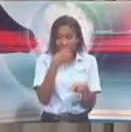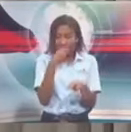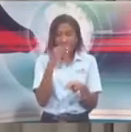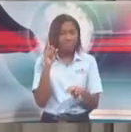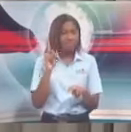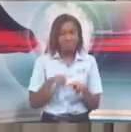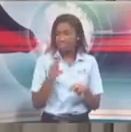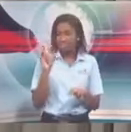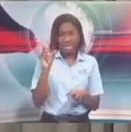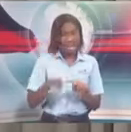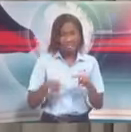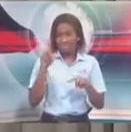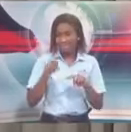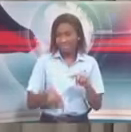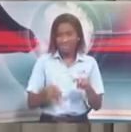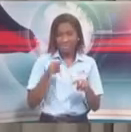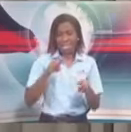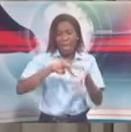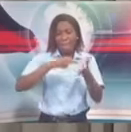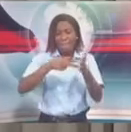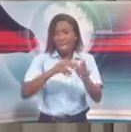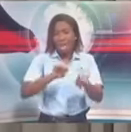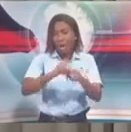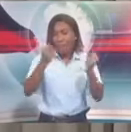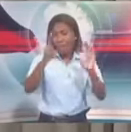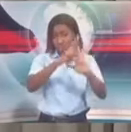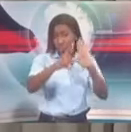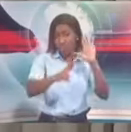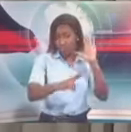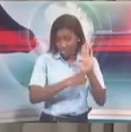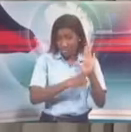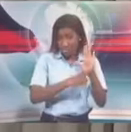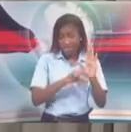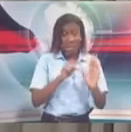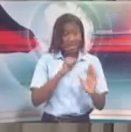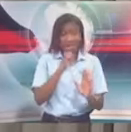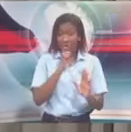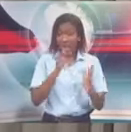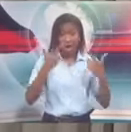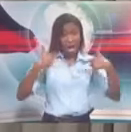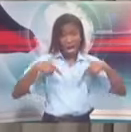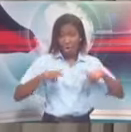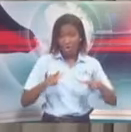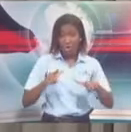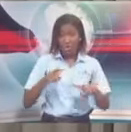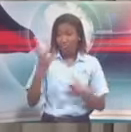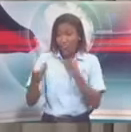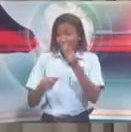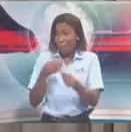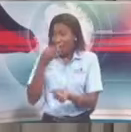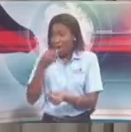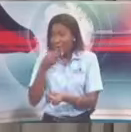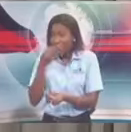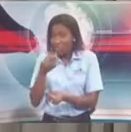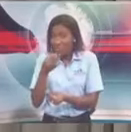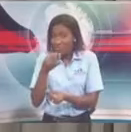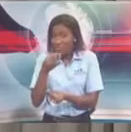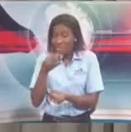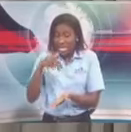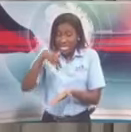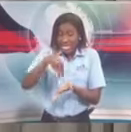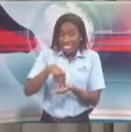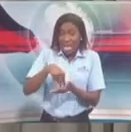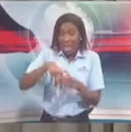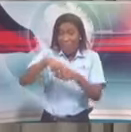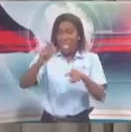under the regulations. Importantly, we are not allowing on-site consumption of any product provided by a street vendor